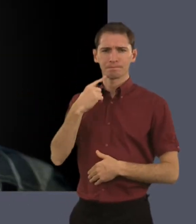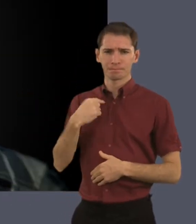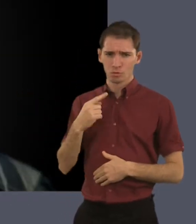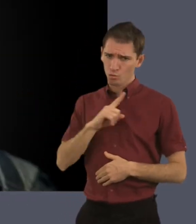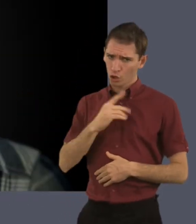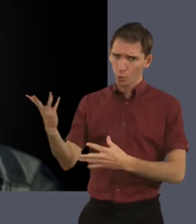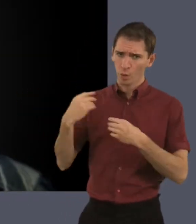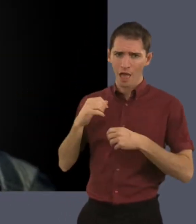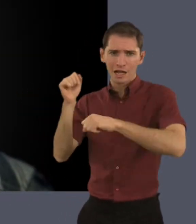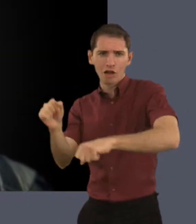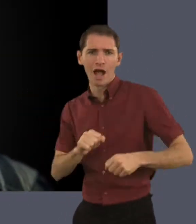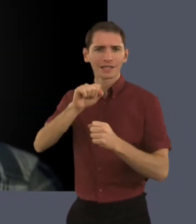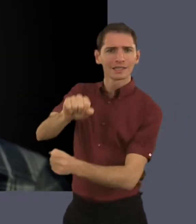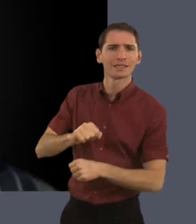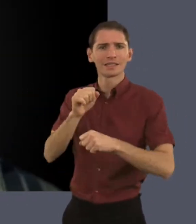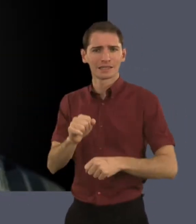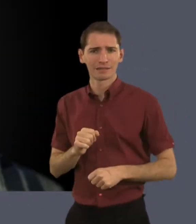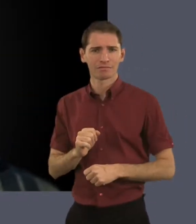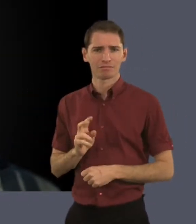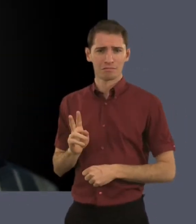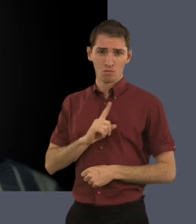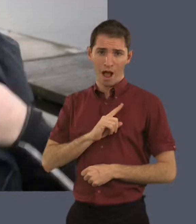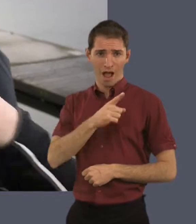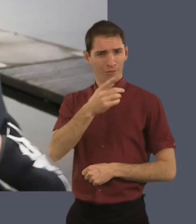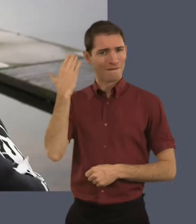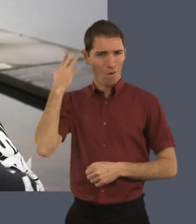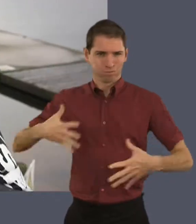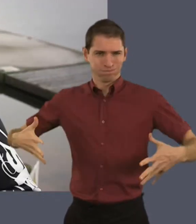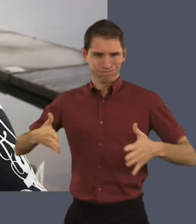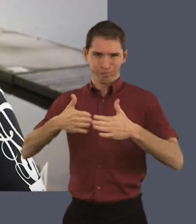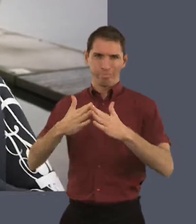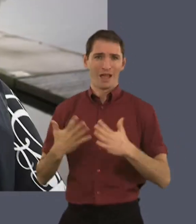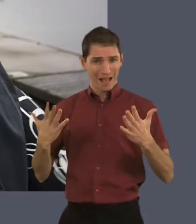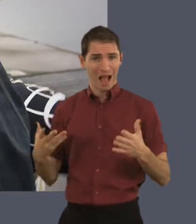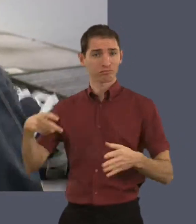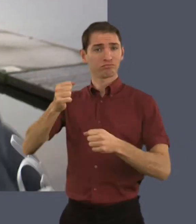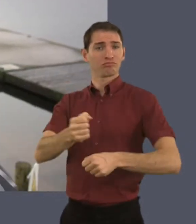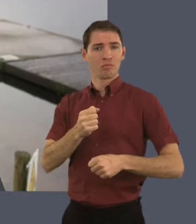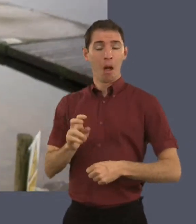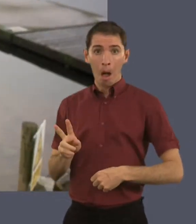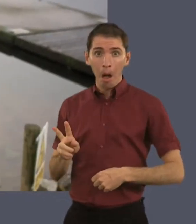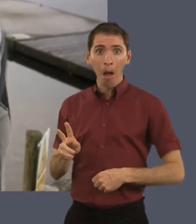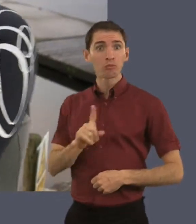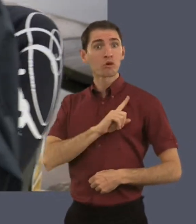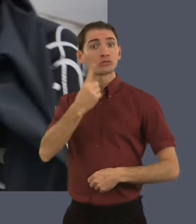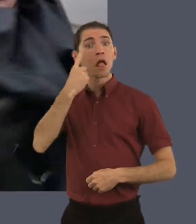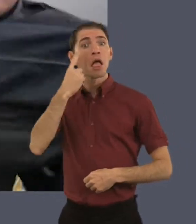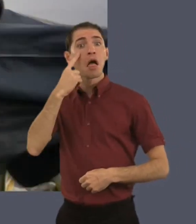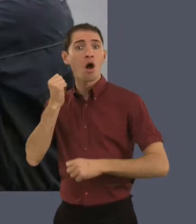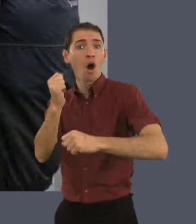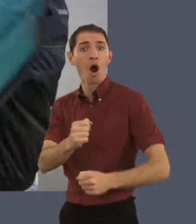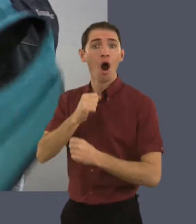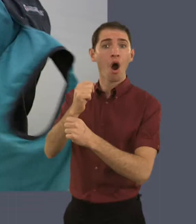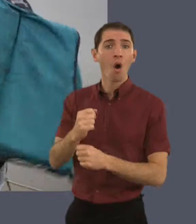do you fancy coming kayaking? Because now you won't actually sink it. So I was like, yeah, go on then. And went out and really enjoyed it.